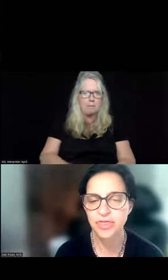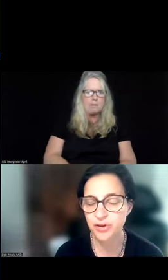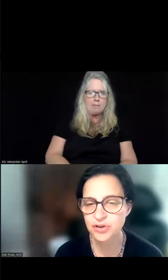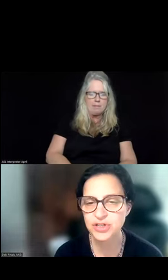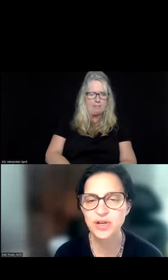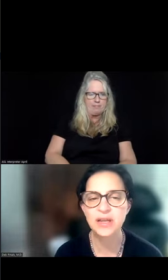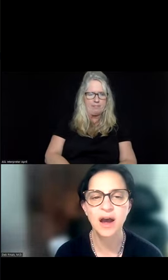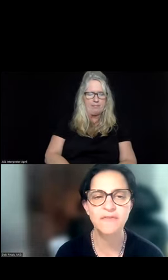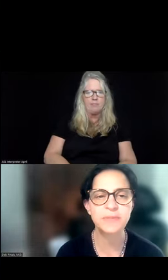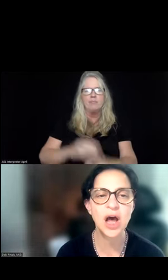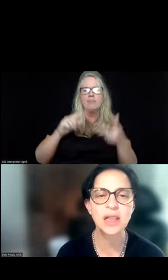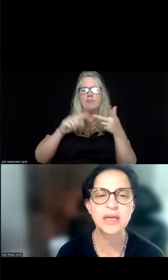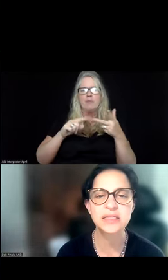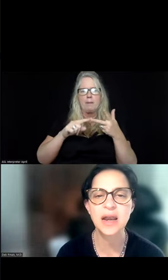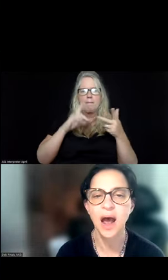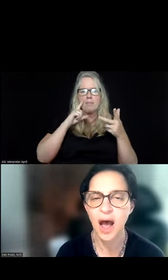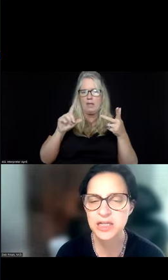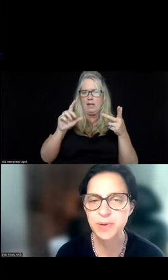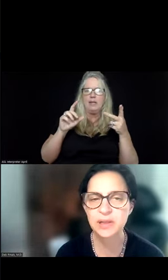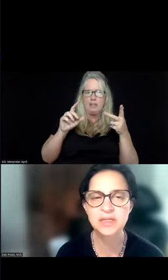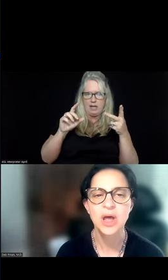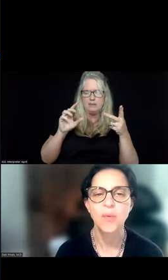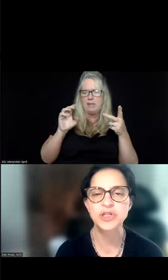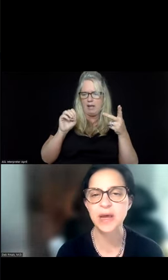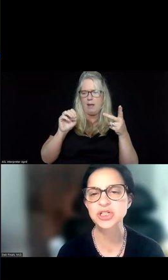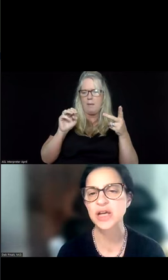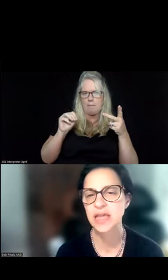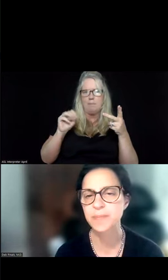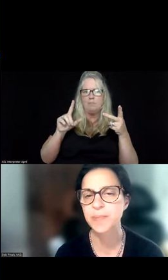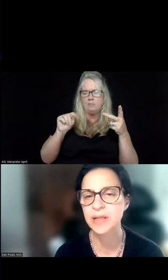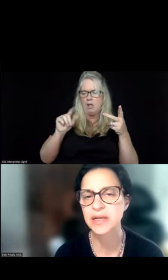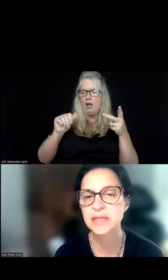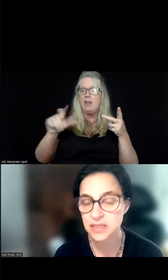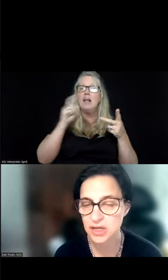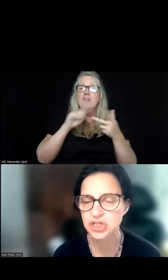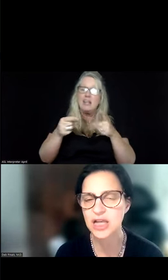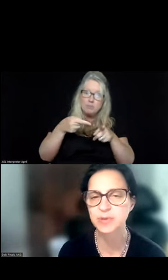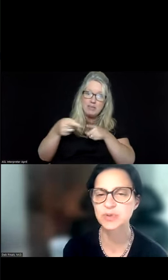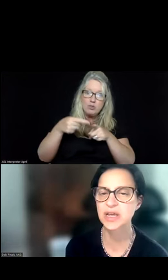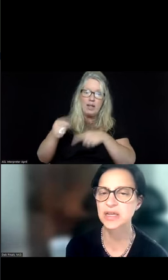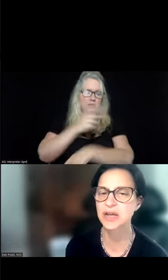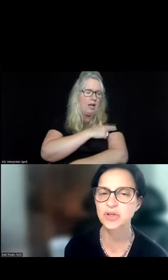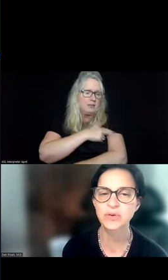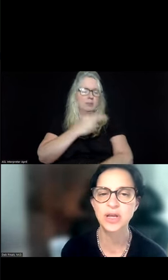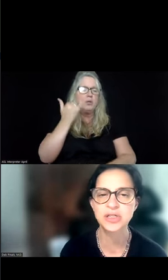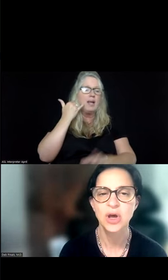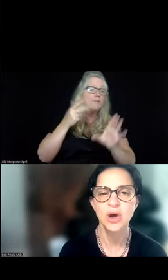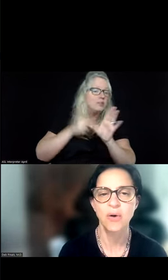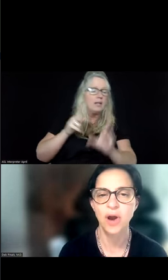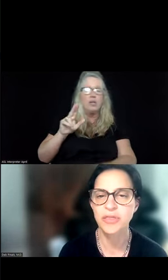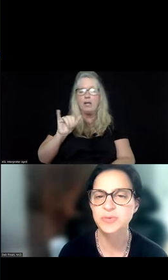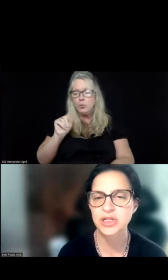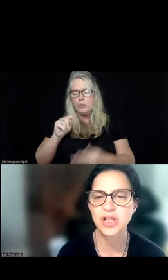The third duty of EMTALA is that hospitals with specialized capabilities, such as hospitals with psychiatric units